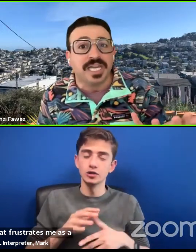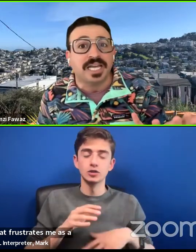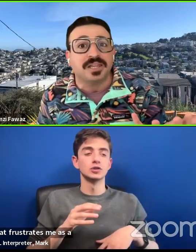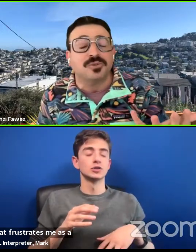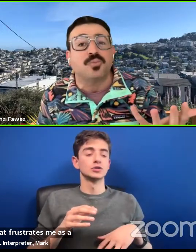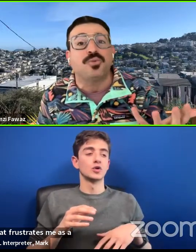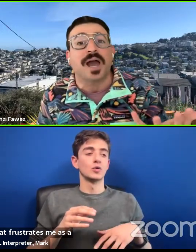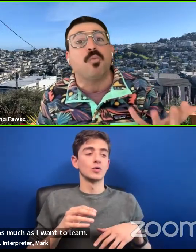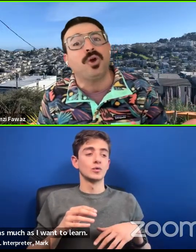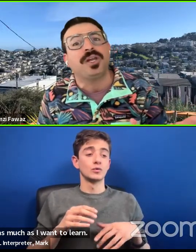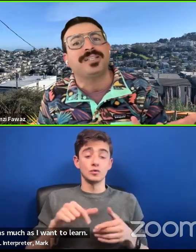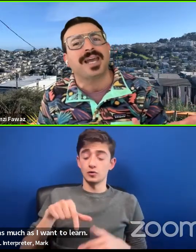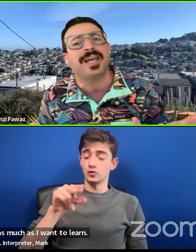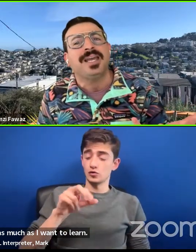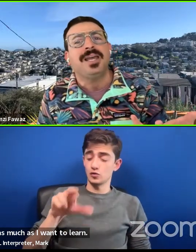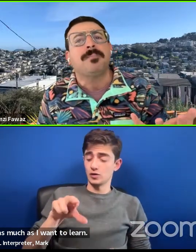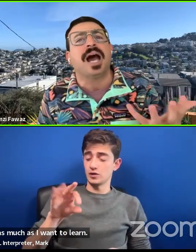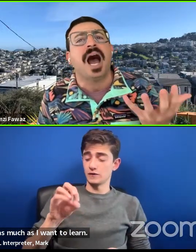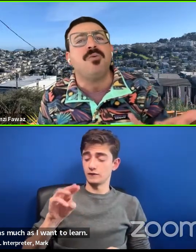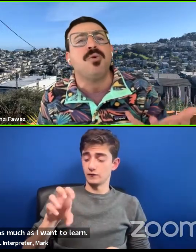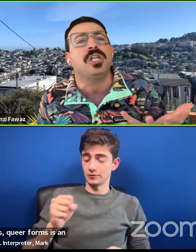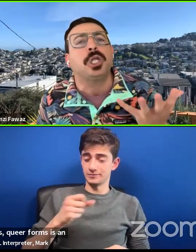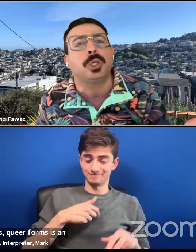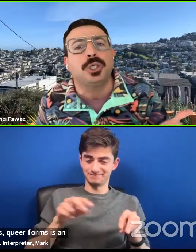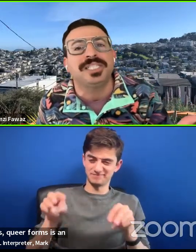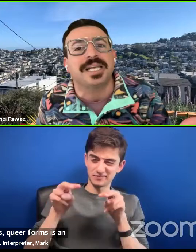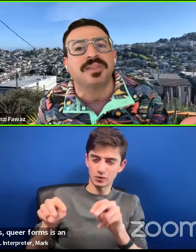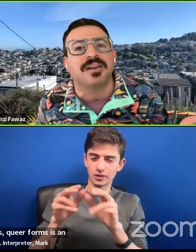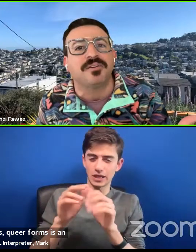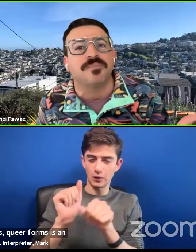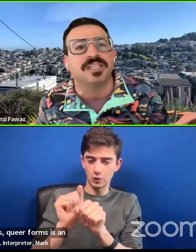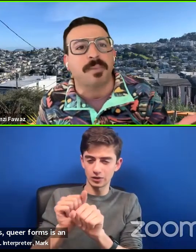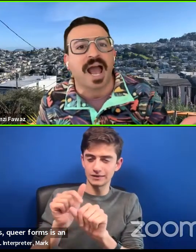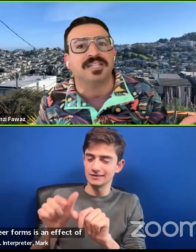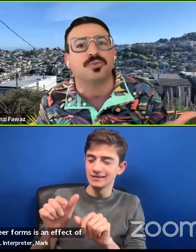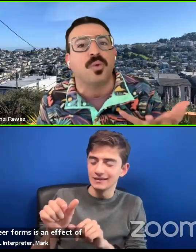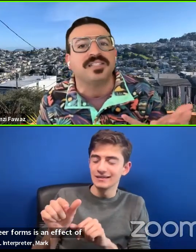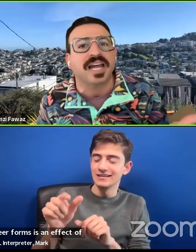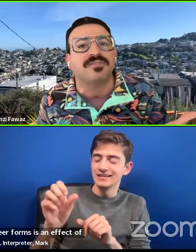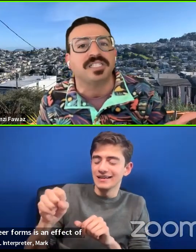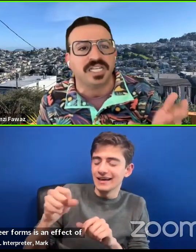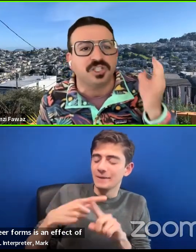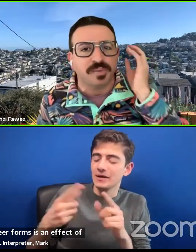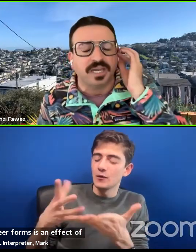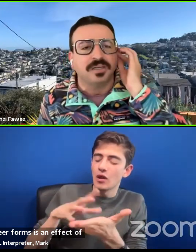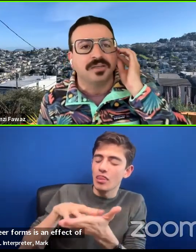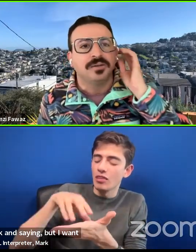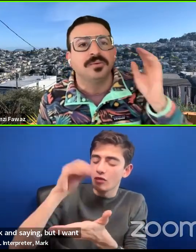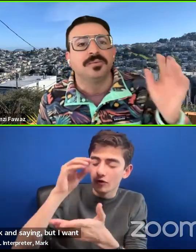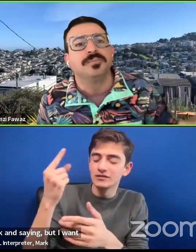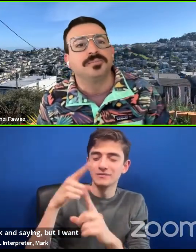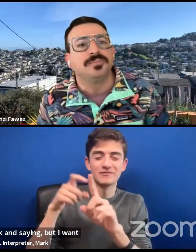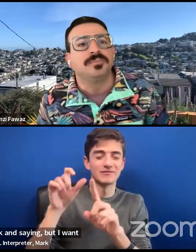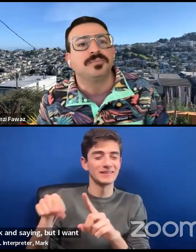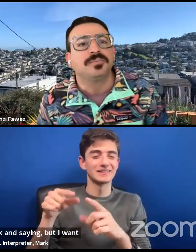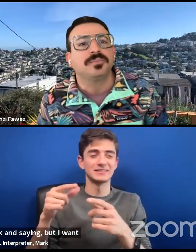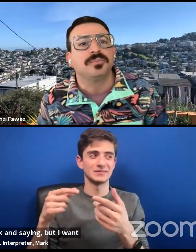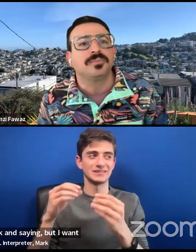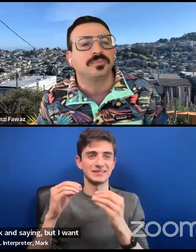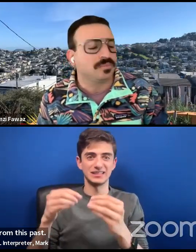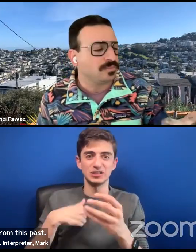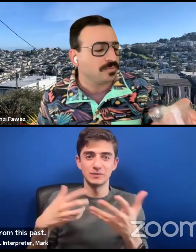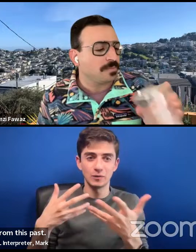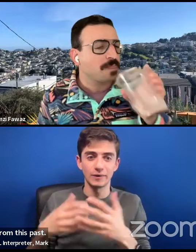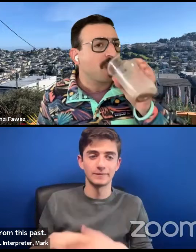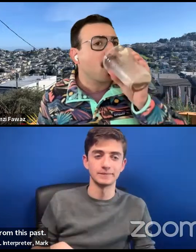effect of me looking at those, that work and saying, but I want to learn something from this past. What does it have to teach me? What's interesting